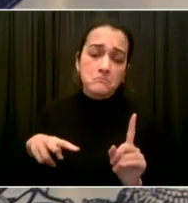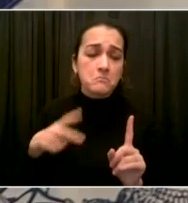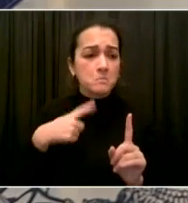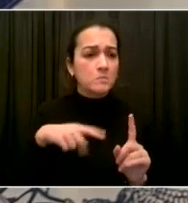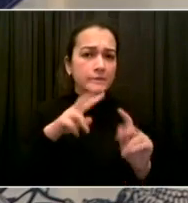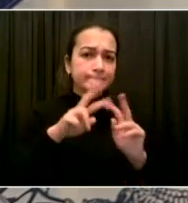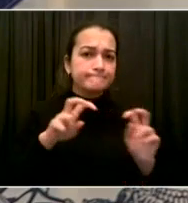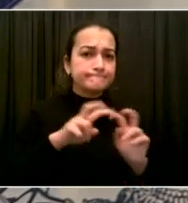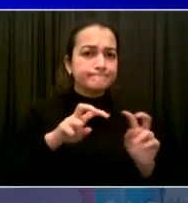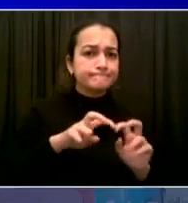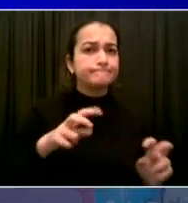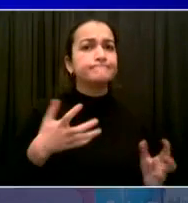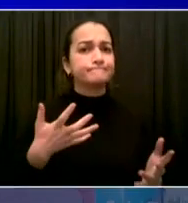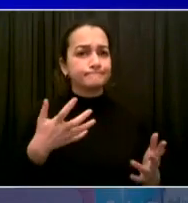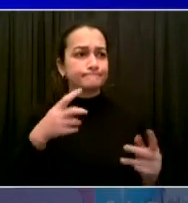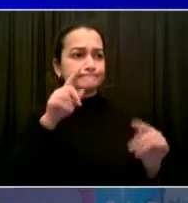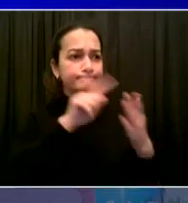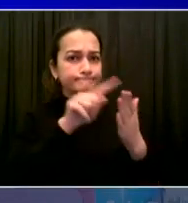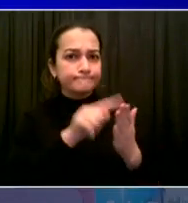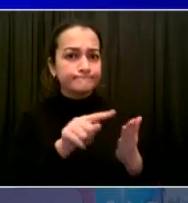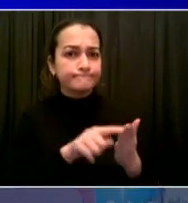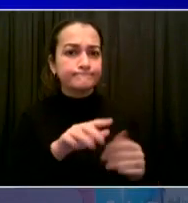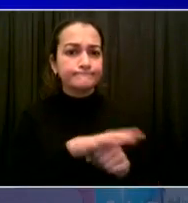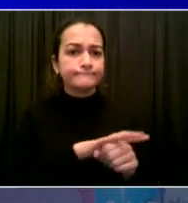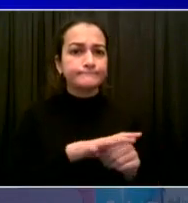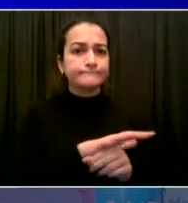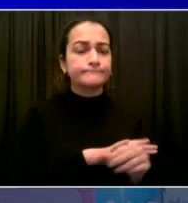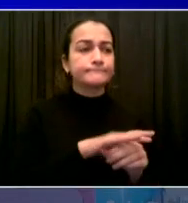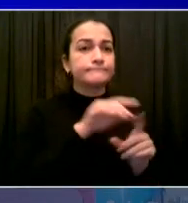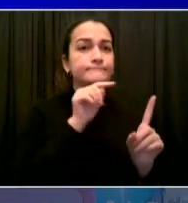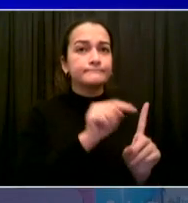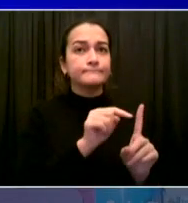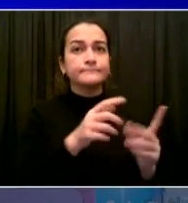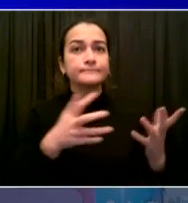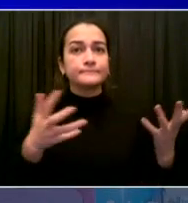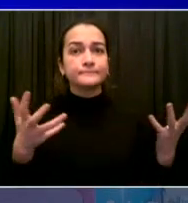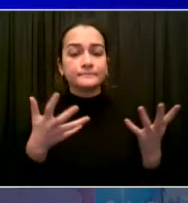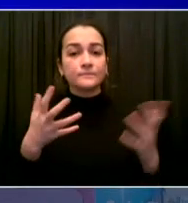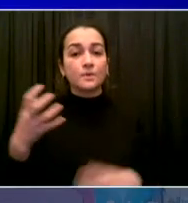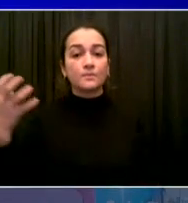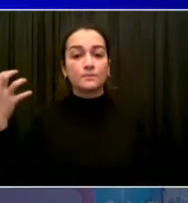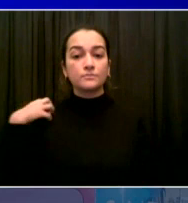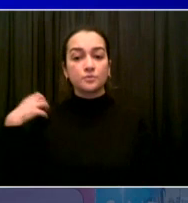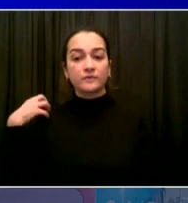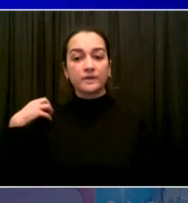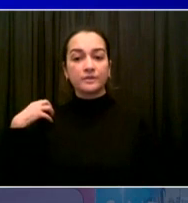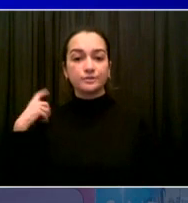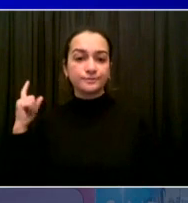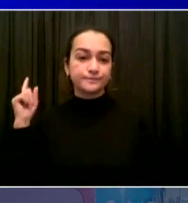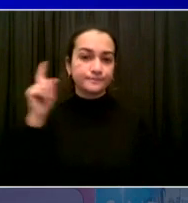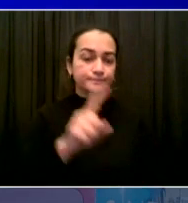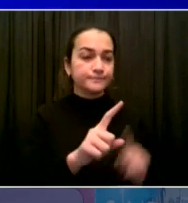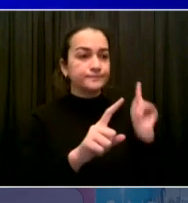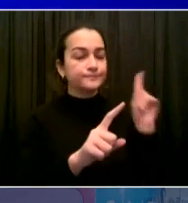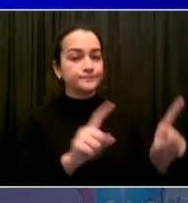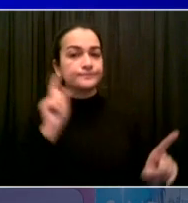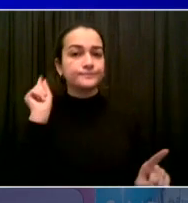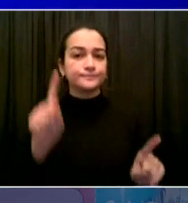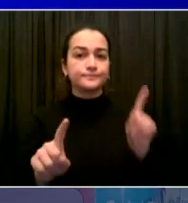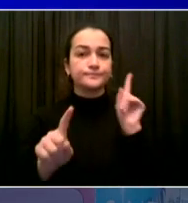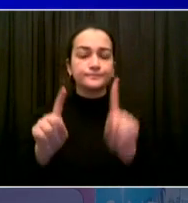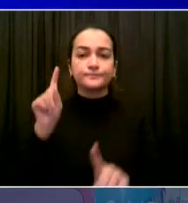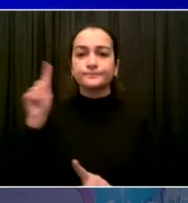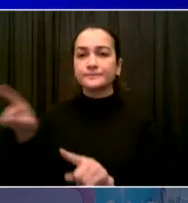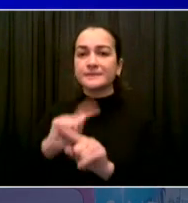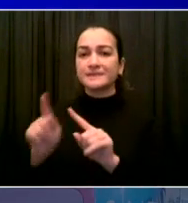we're sending out supervisors from Test and Trace Corps to all of our private vendor test sites to make sure we have another measure